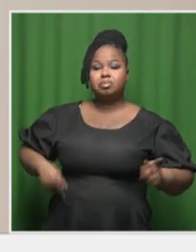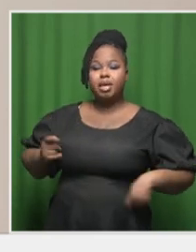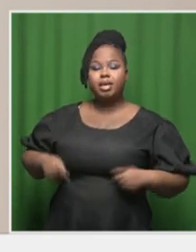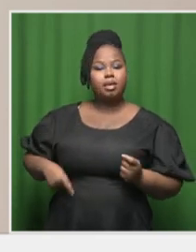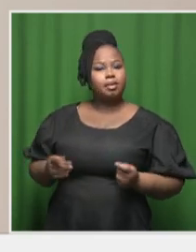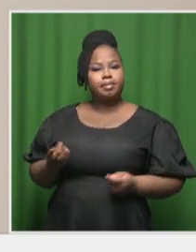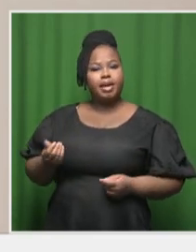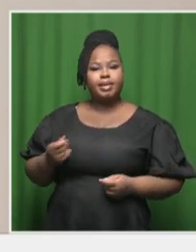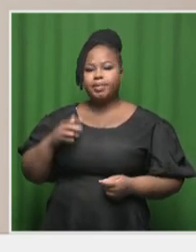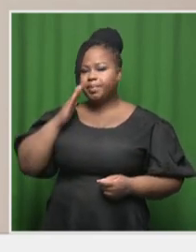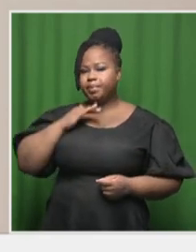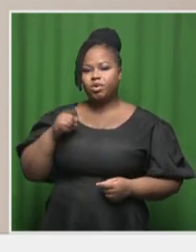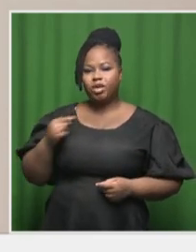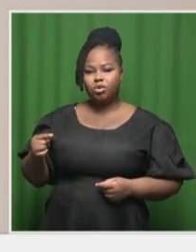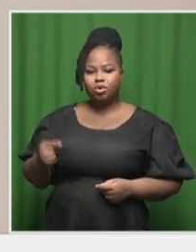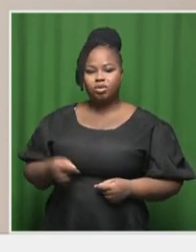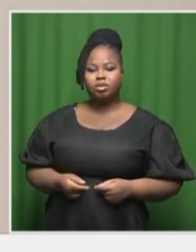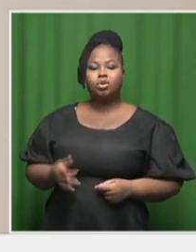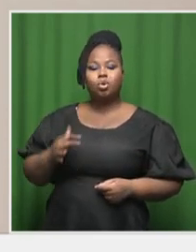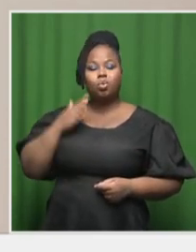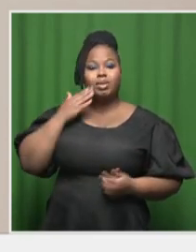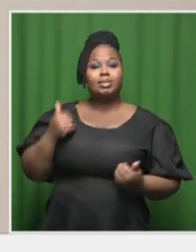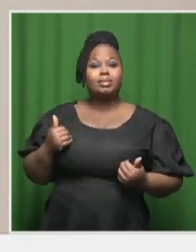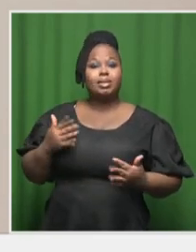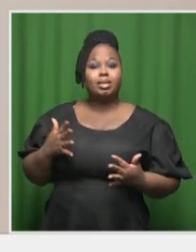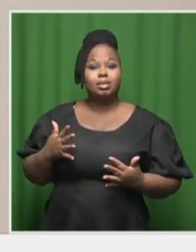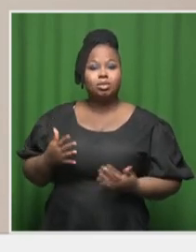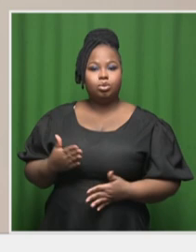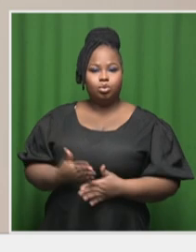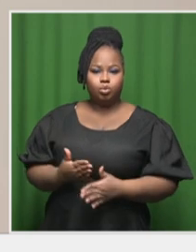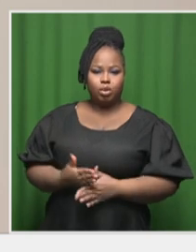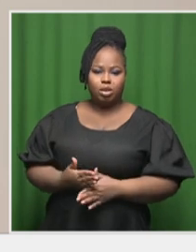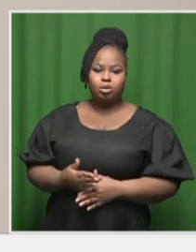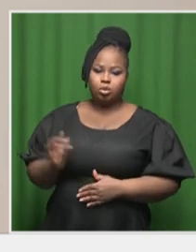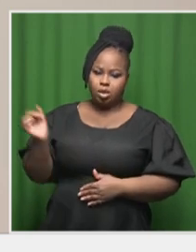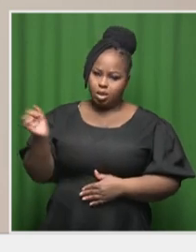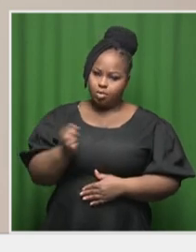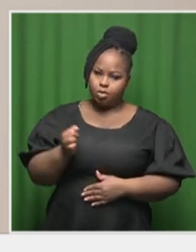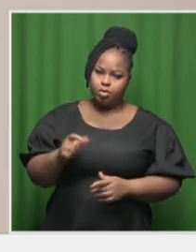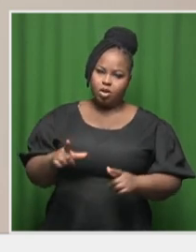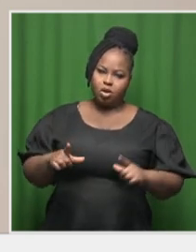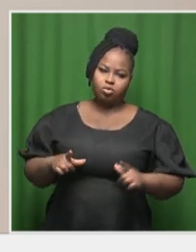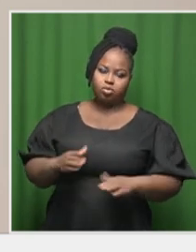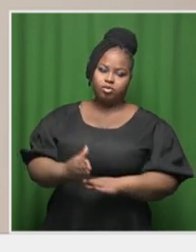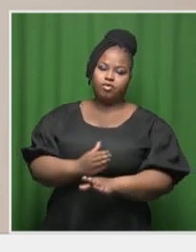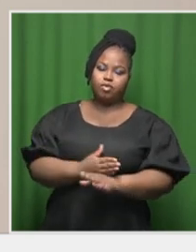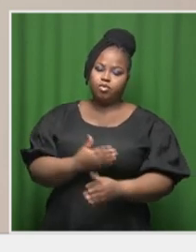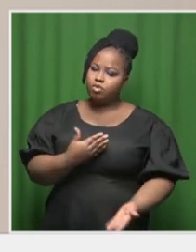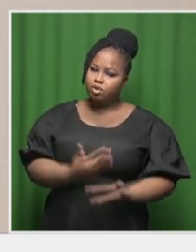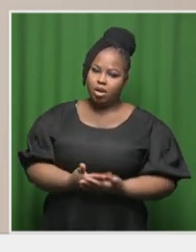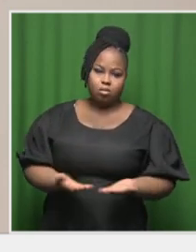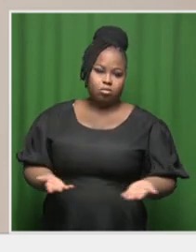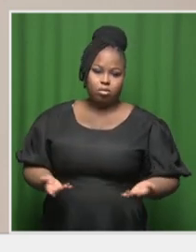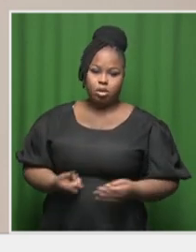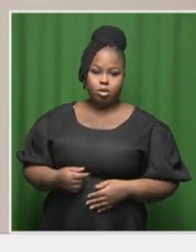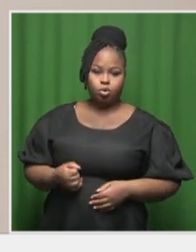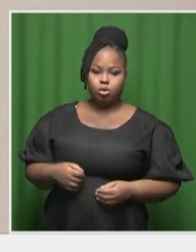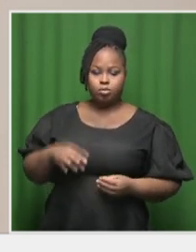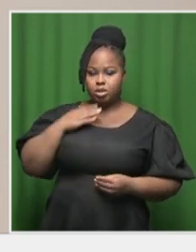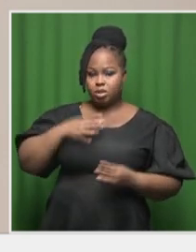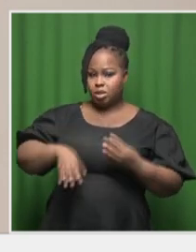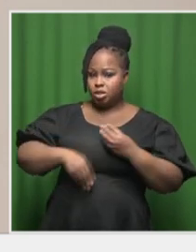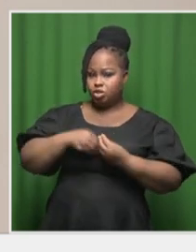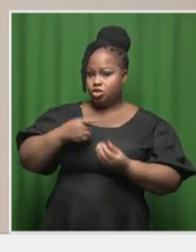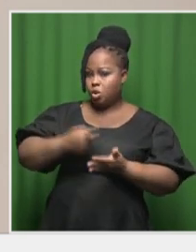have those costs incurred once they start doing work, but you can have them appointed up front. So, we did not see that as an additional